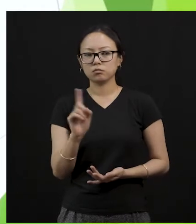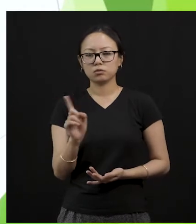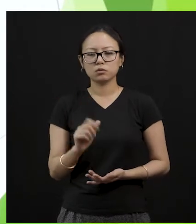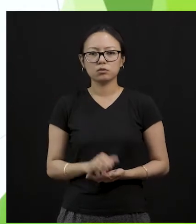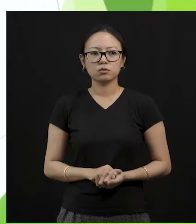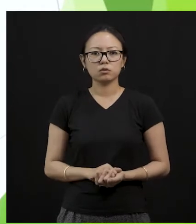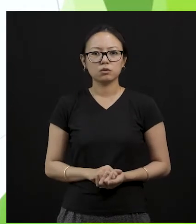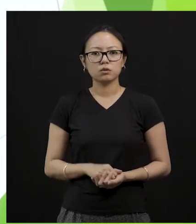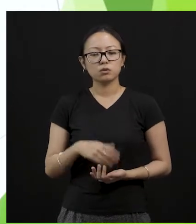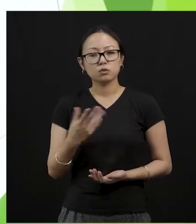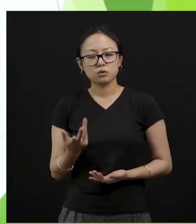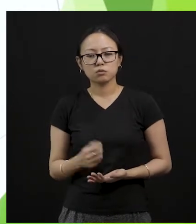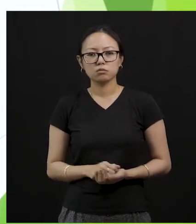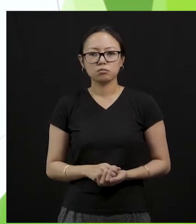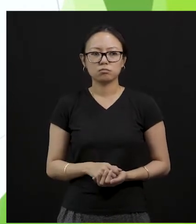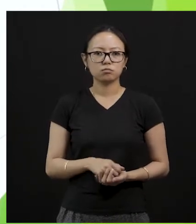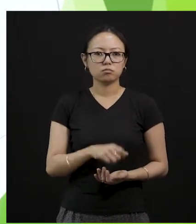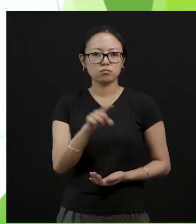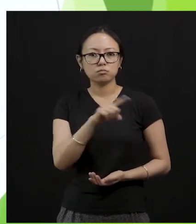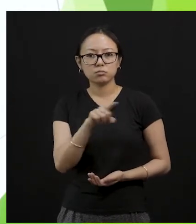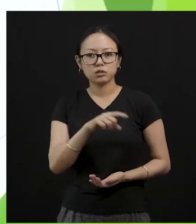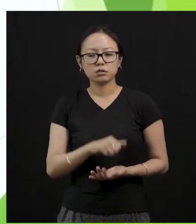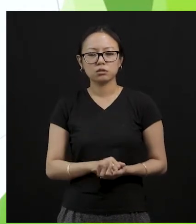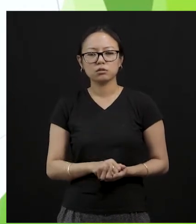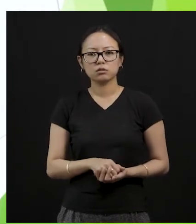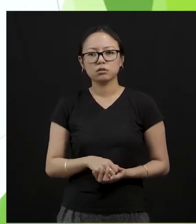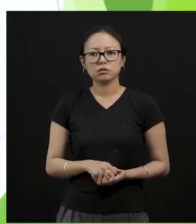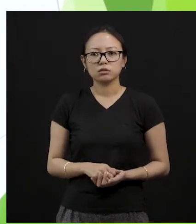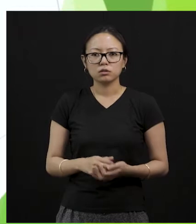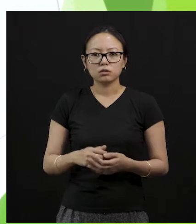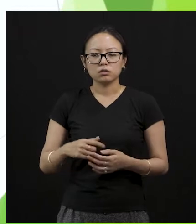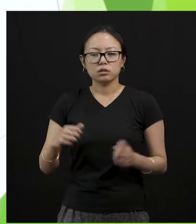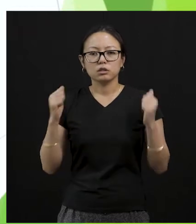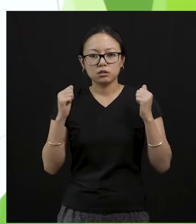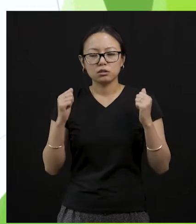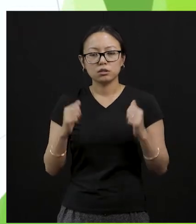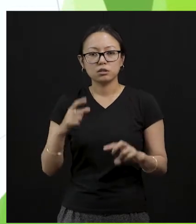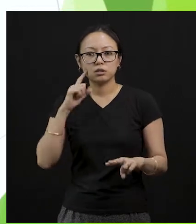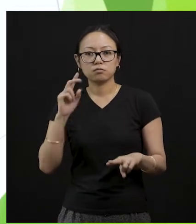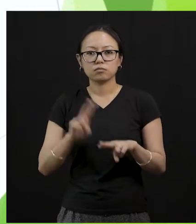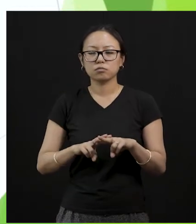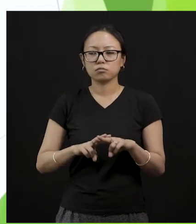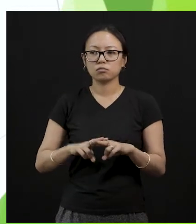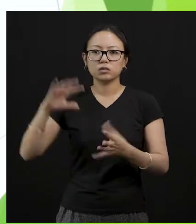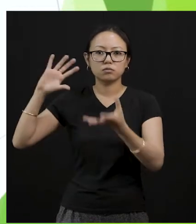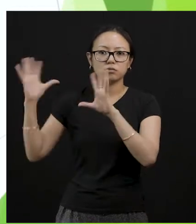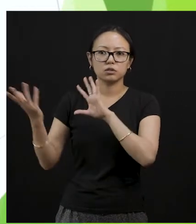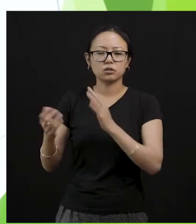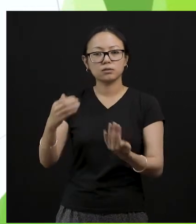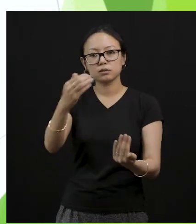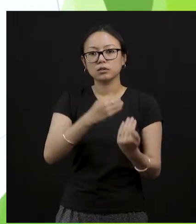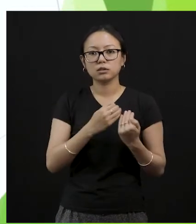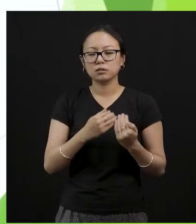some of the most terrifying thing that is ever gonna happen to earth if we do not look after it.